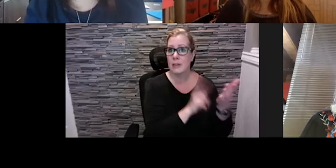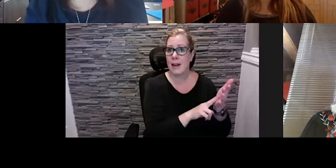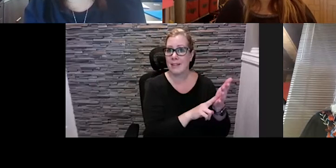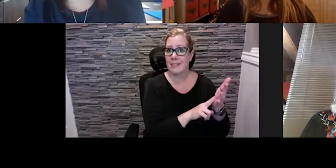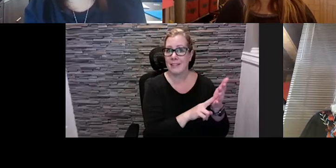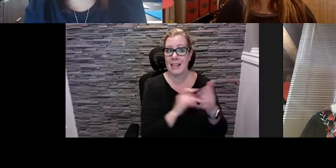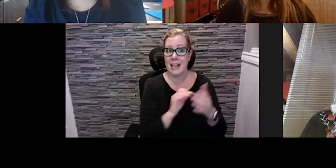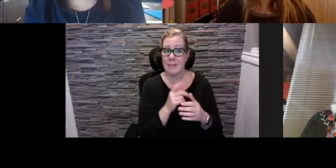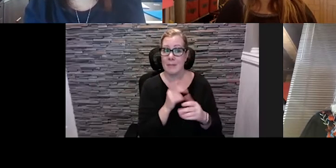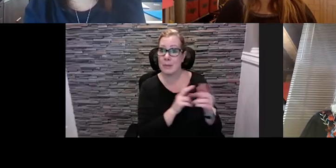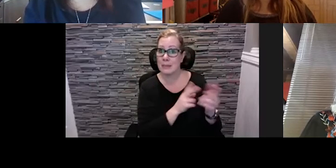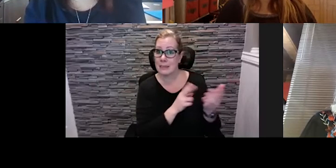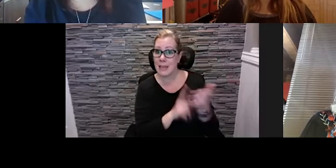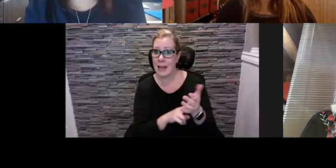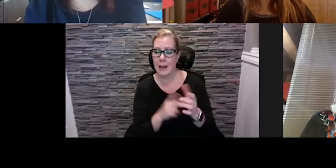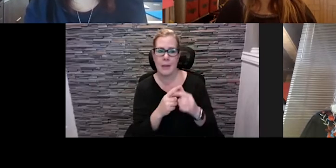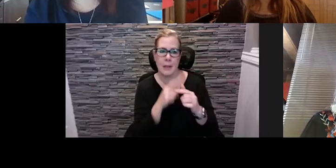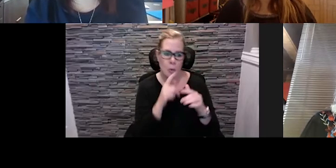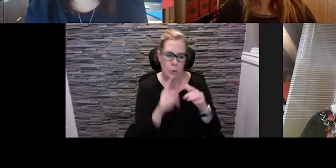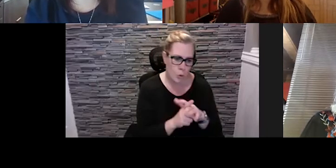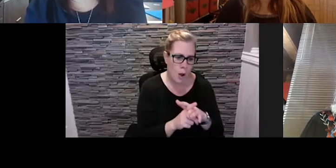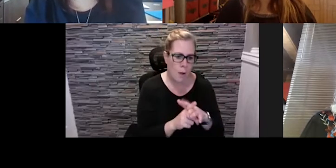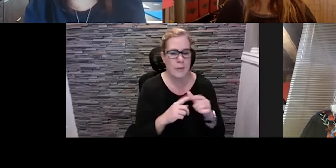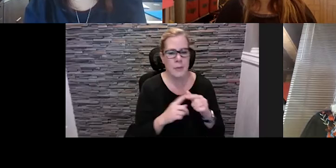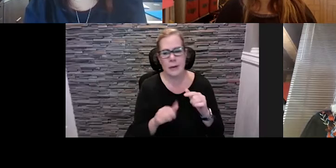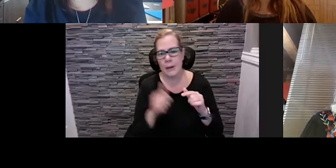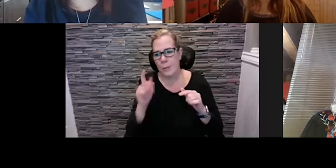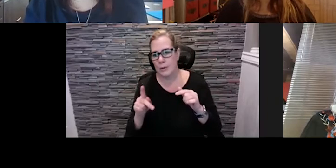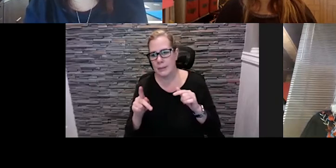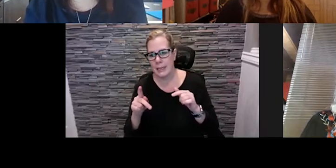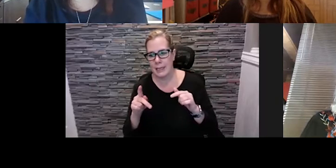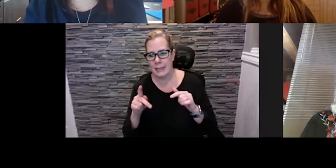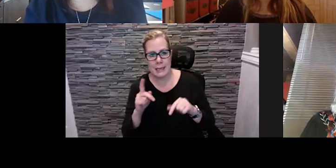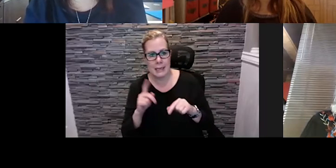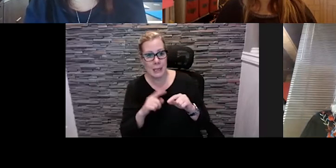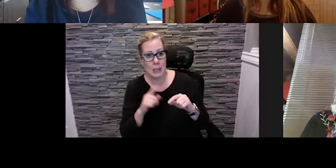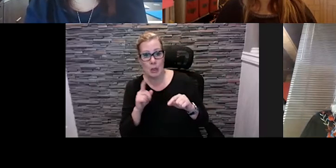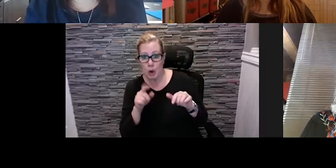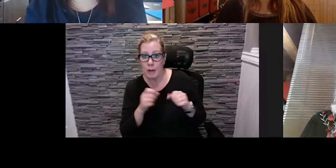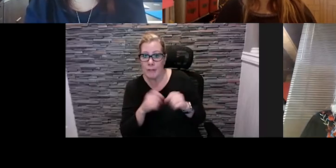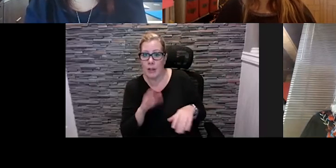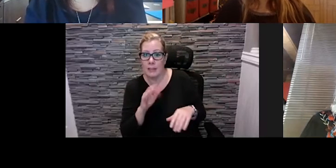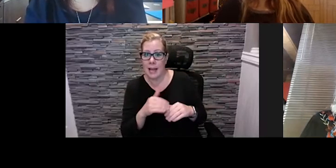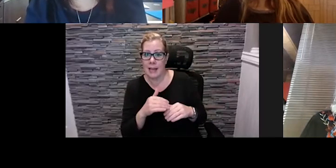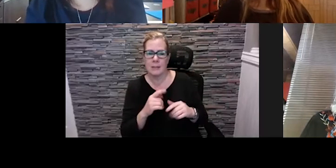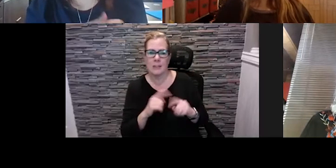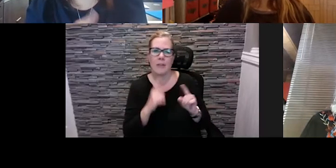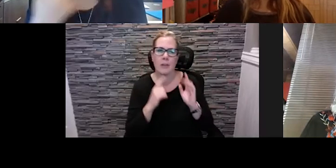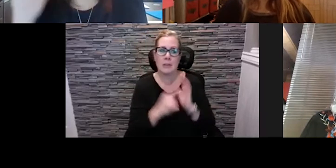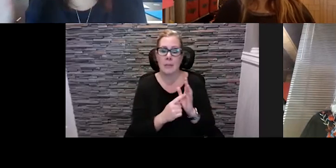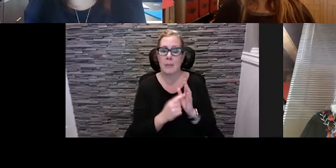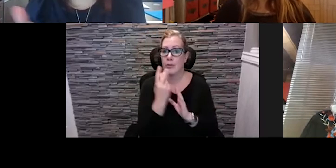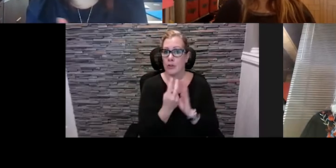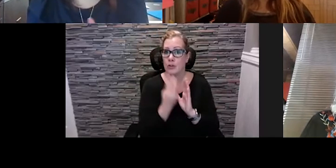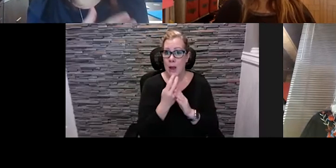up sometimes they won't show up and then that leaves a spot that someone else can't take and so that's where we started this two-hour window of an experience instead